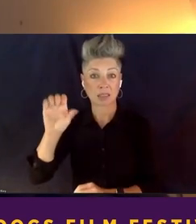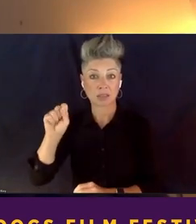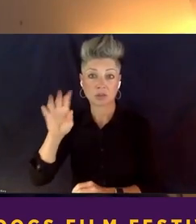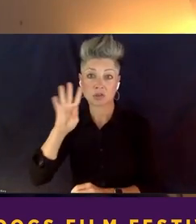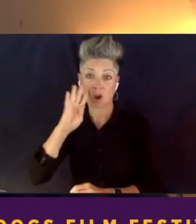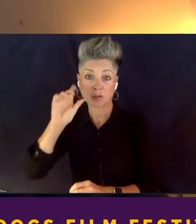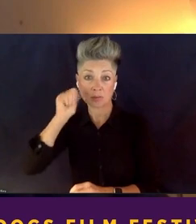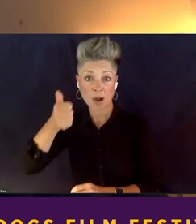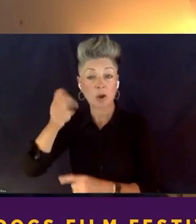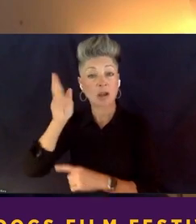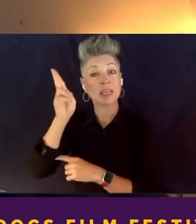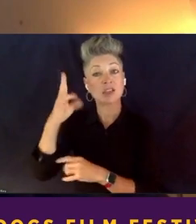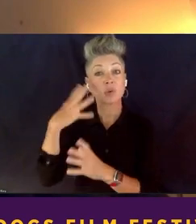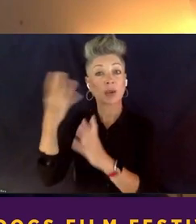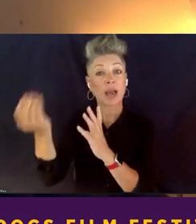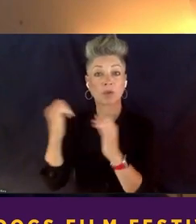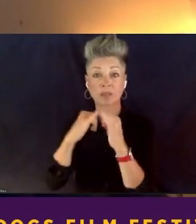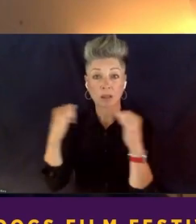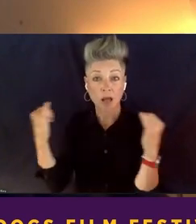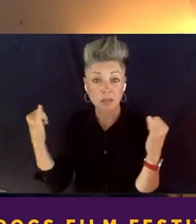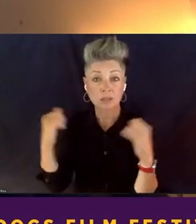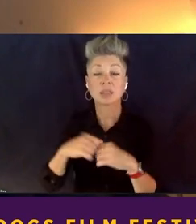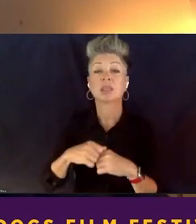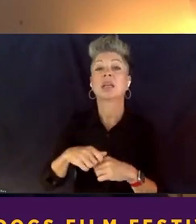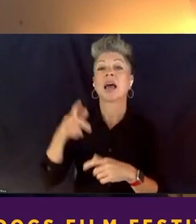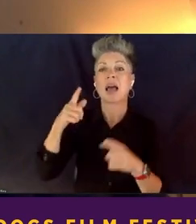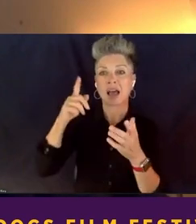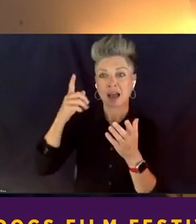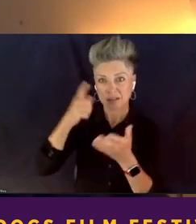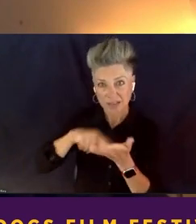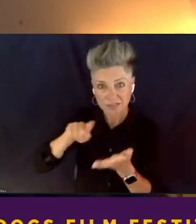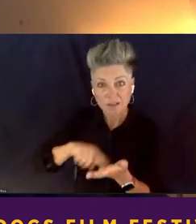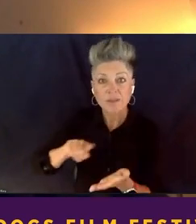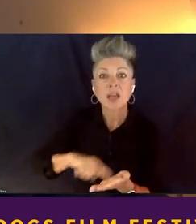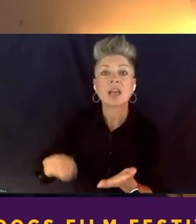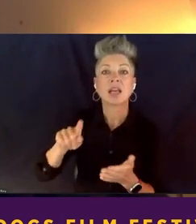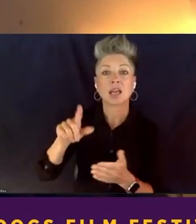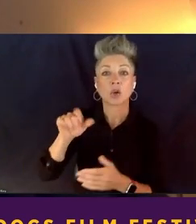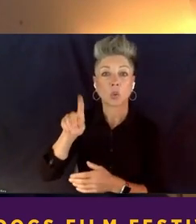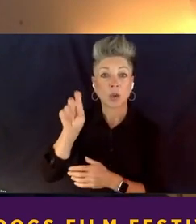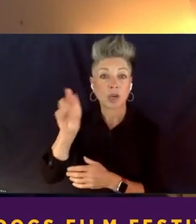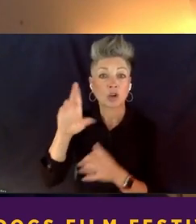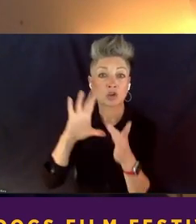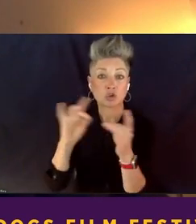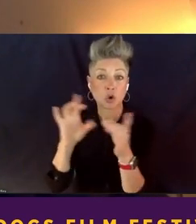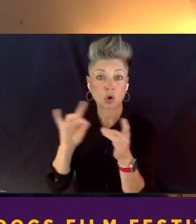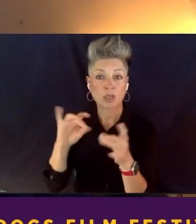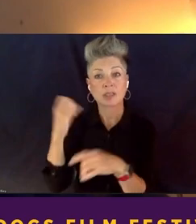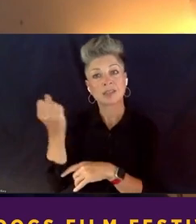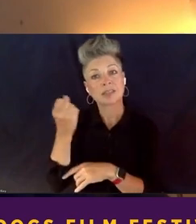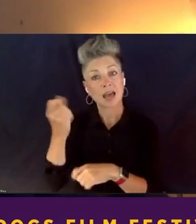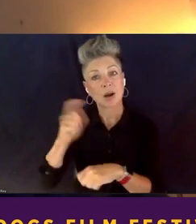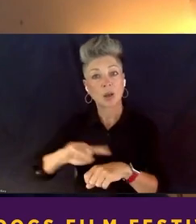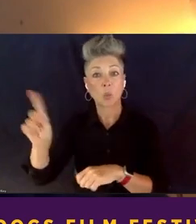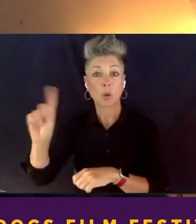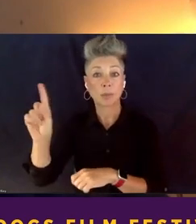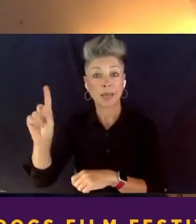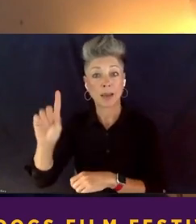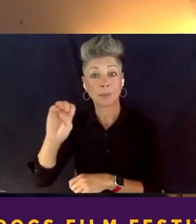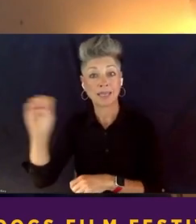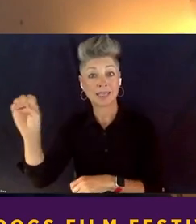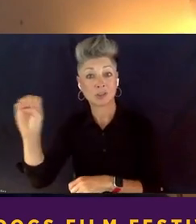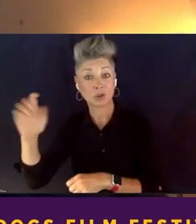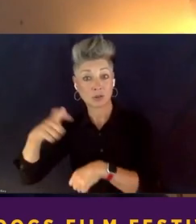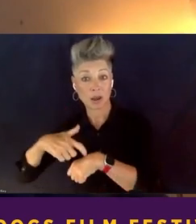Out of the Closet, Excavating Queer Stories, which happens tomorrow, Saturday at 1 p.m. Eastern. Please do join us for